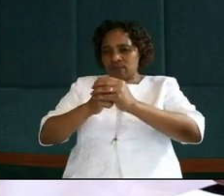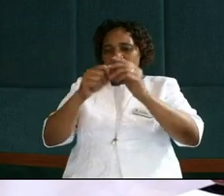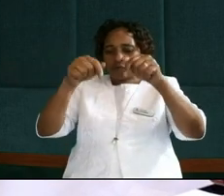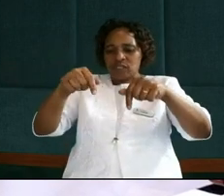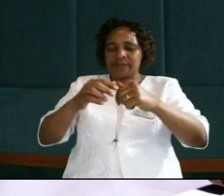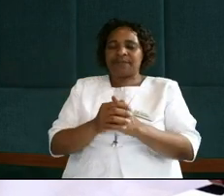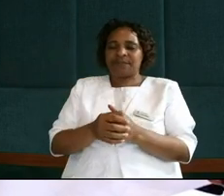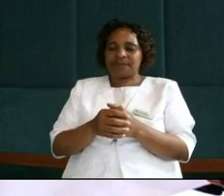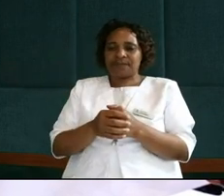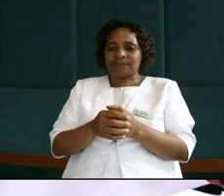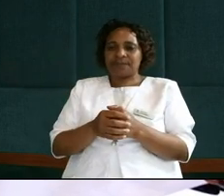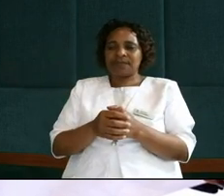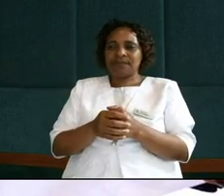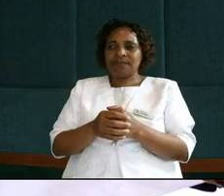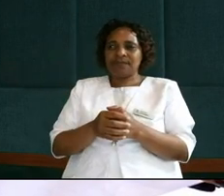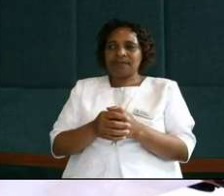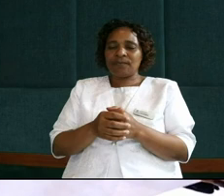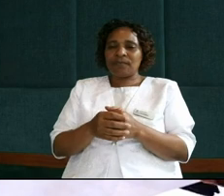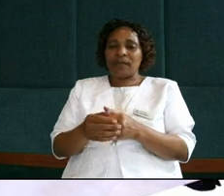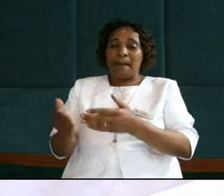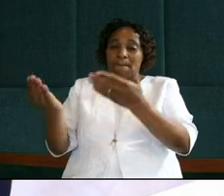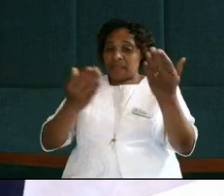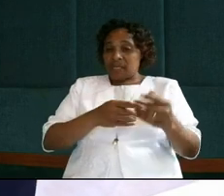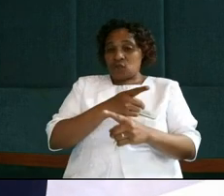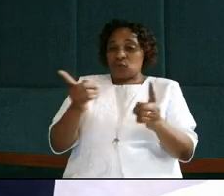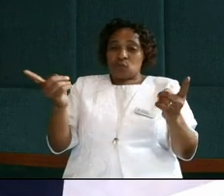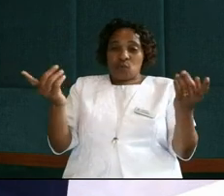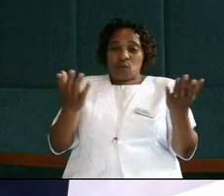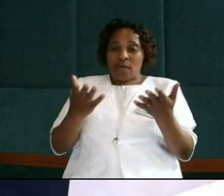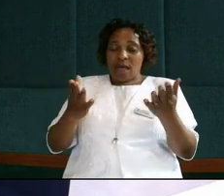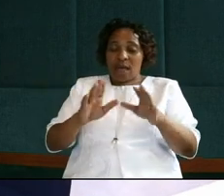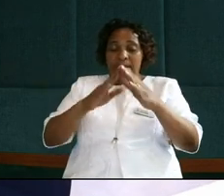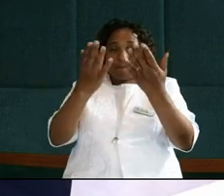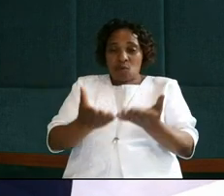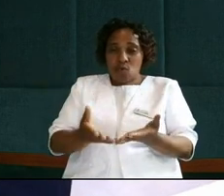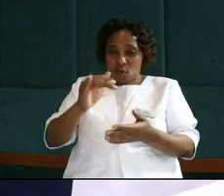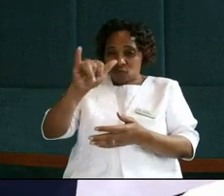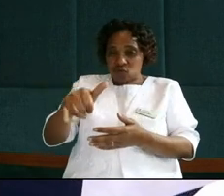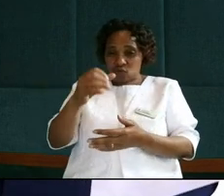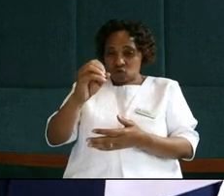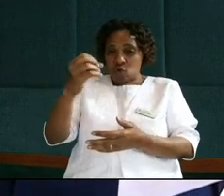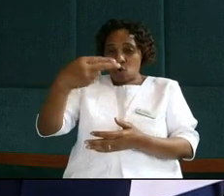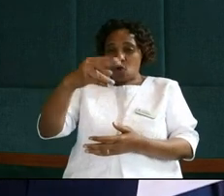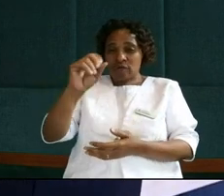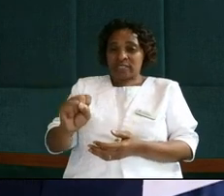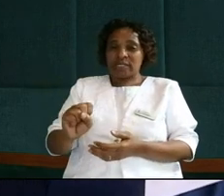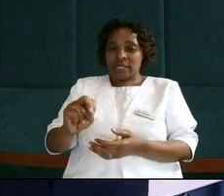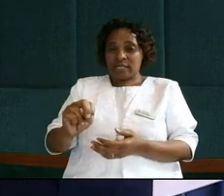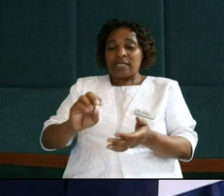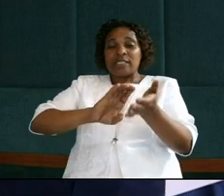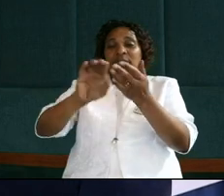and bring you to the book of John chapter